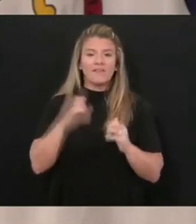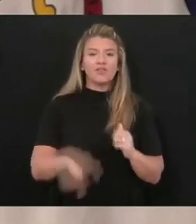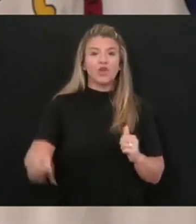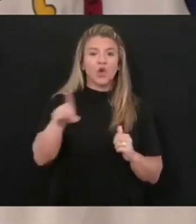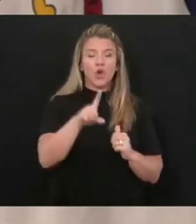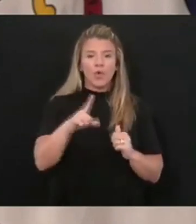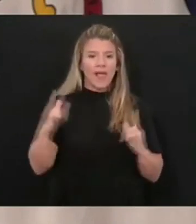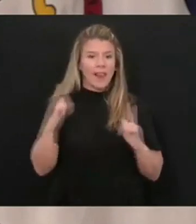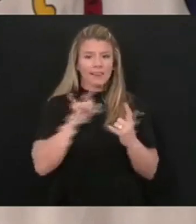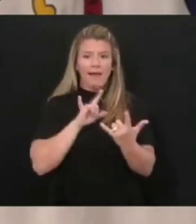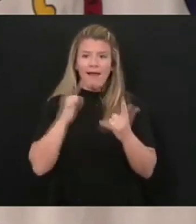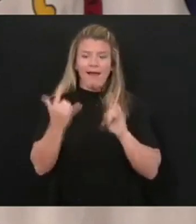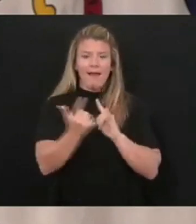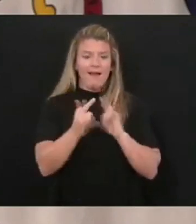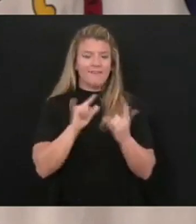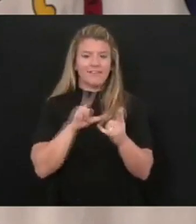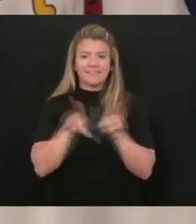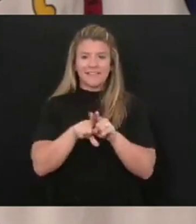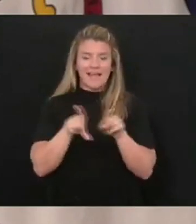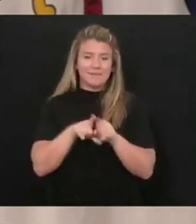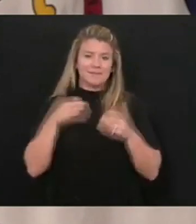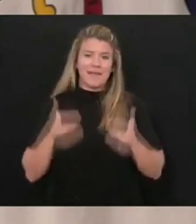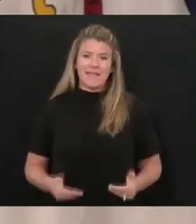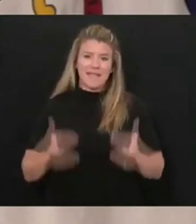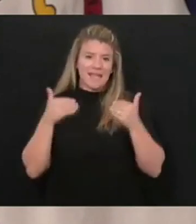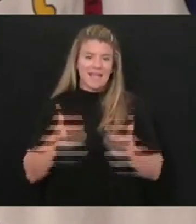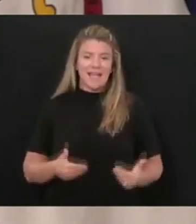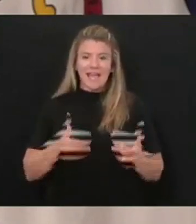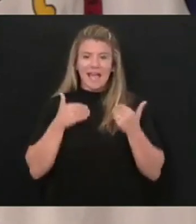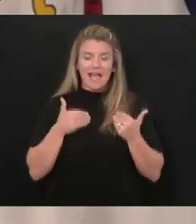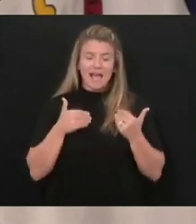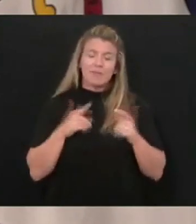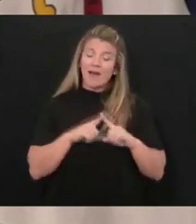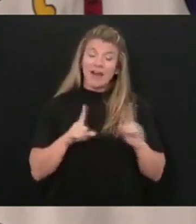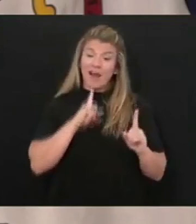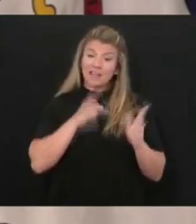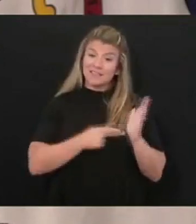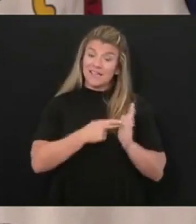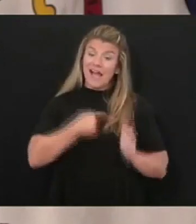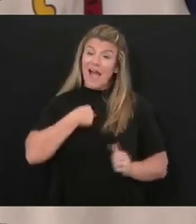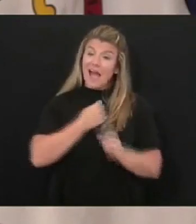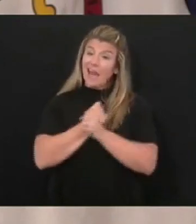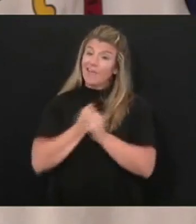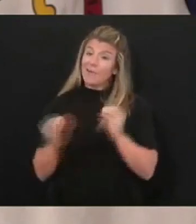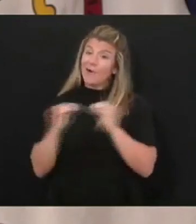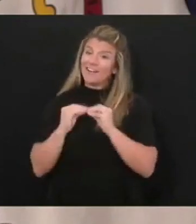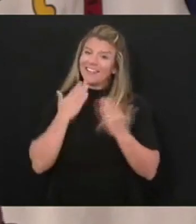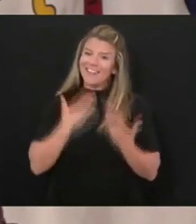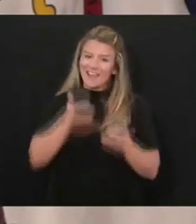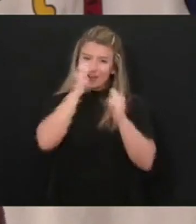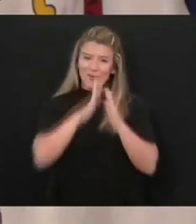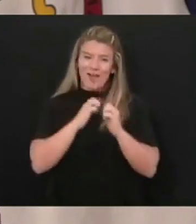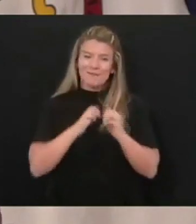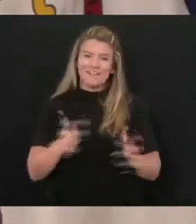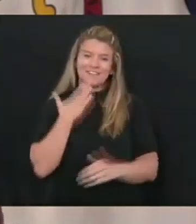that love it as much as I do and everything. But there's nobody's going to love it anymore. God bless you. Thank you.